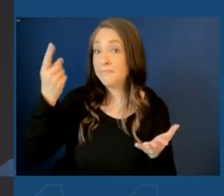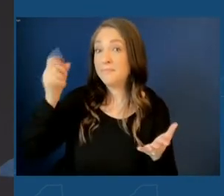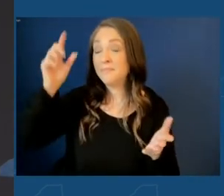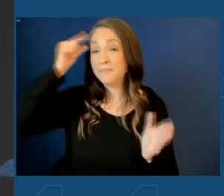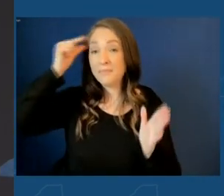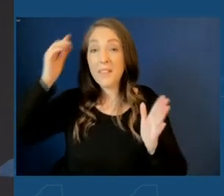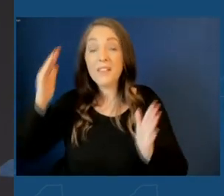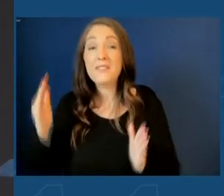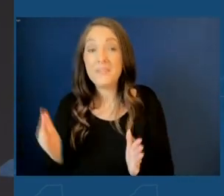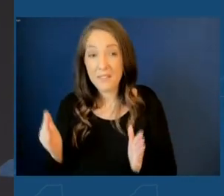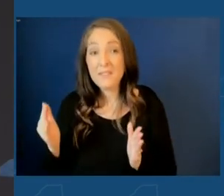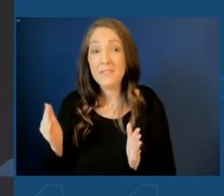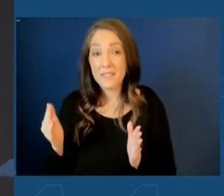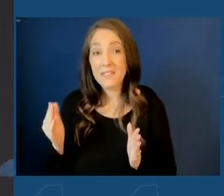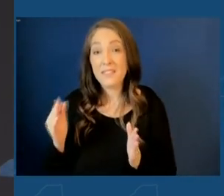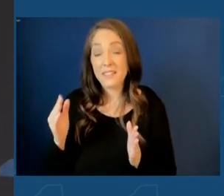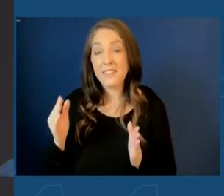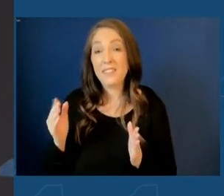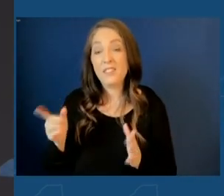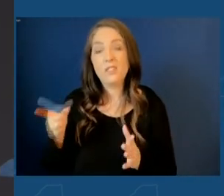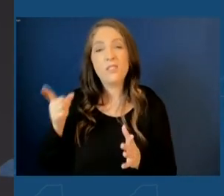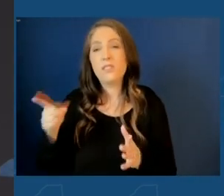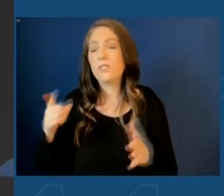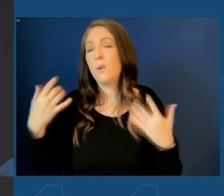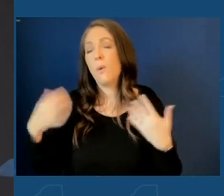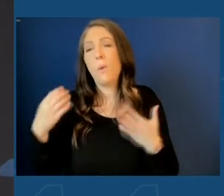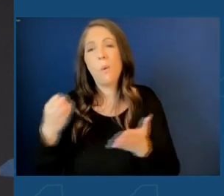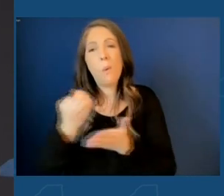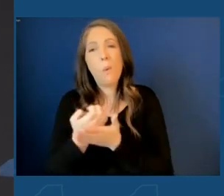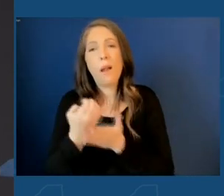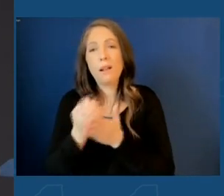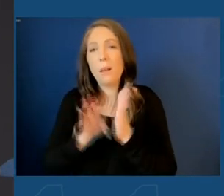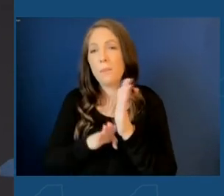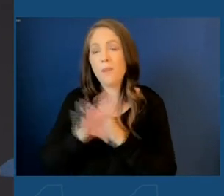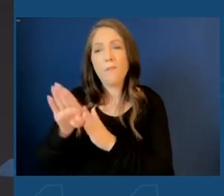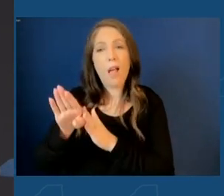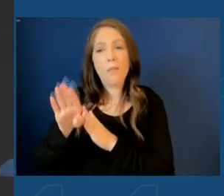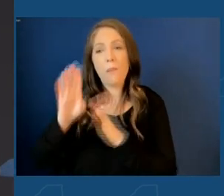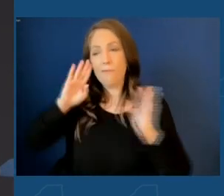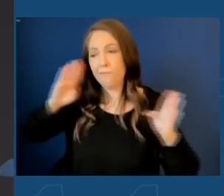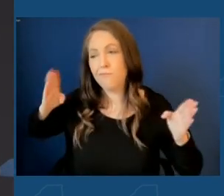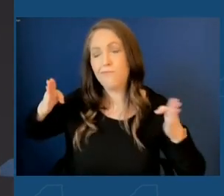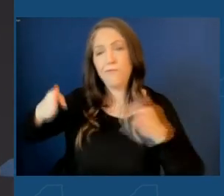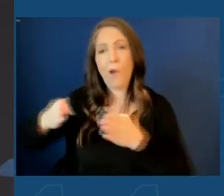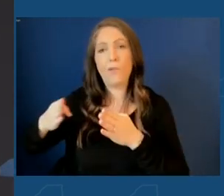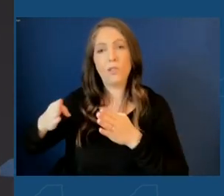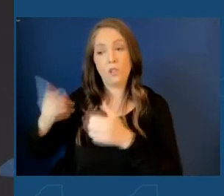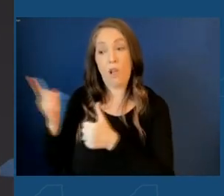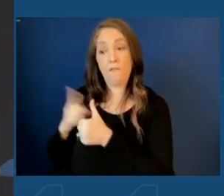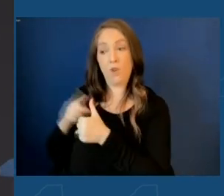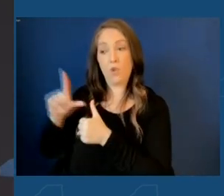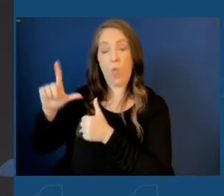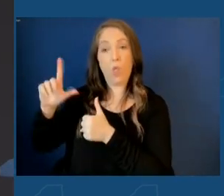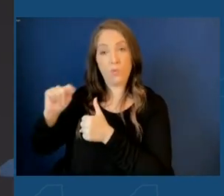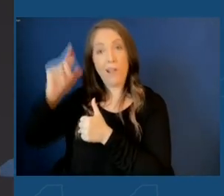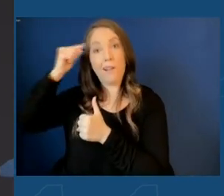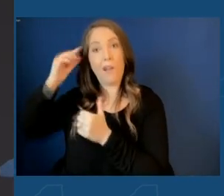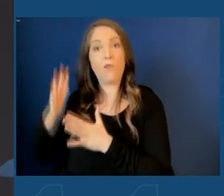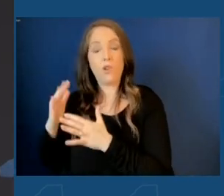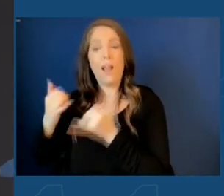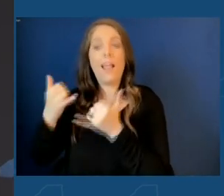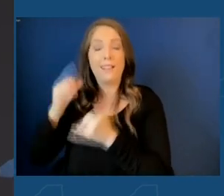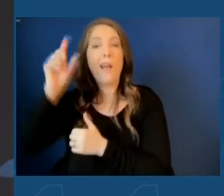upstate New York roots, has made economic development a hallmark of her tenure, first as lieutenant governor and now as governor.